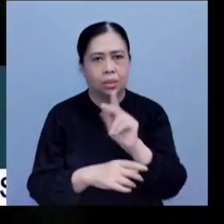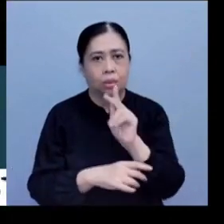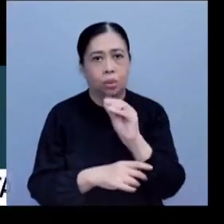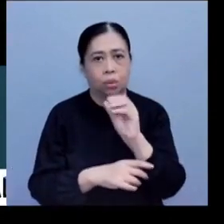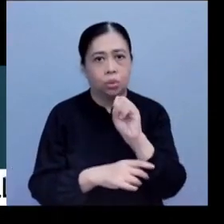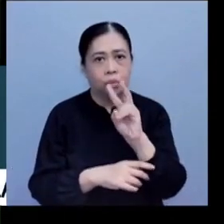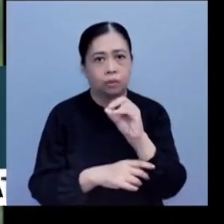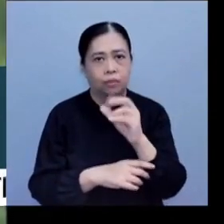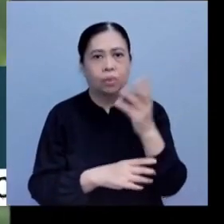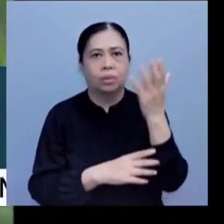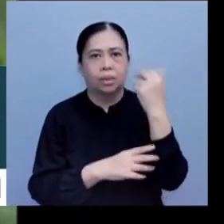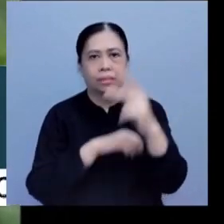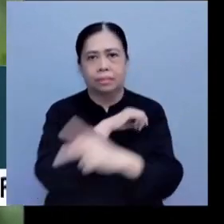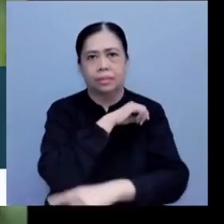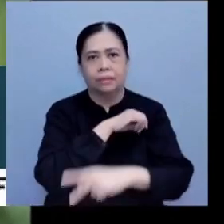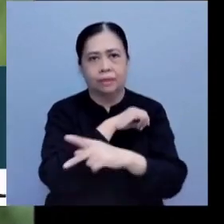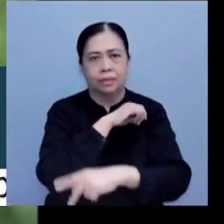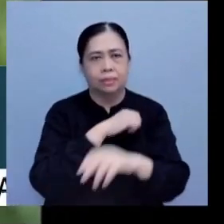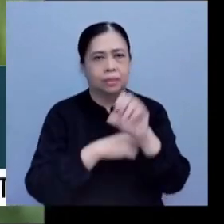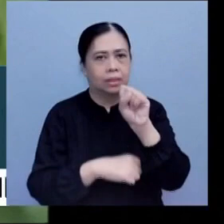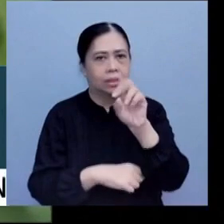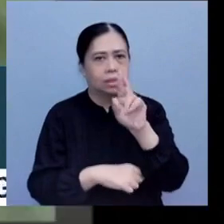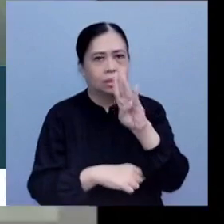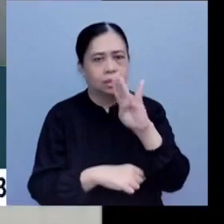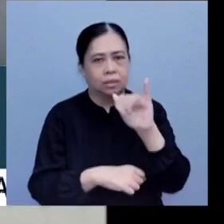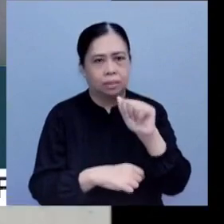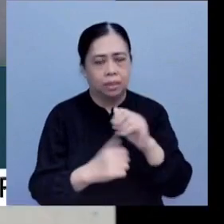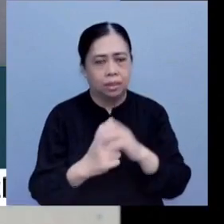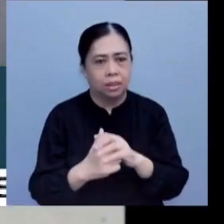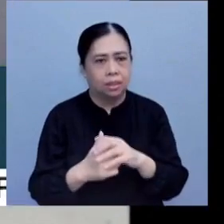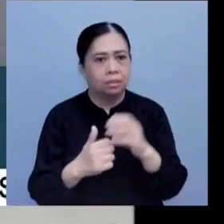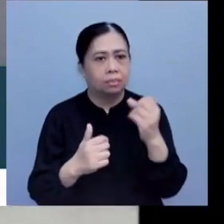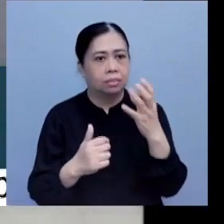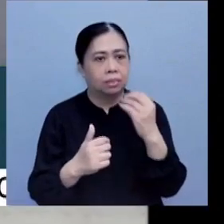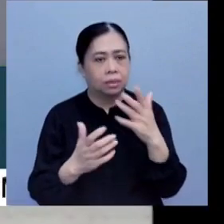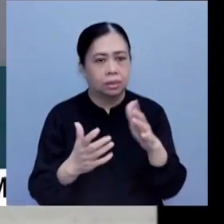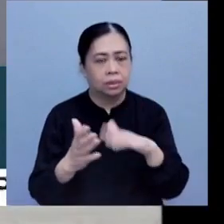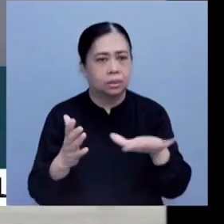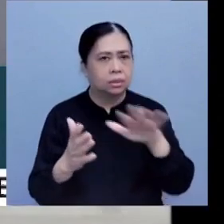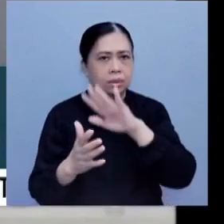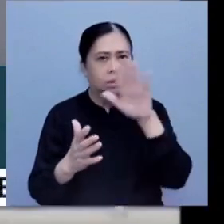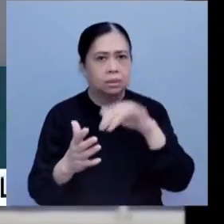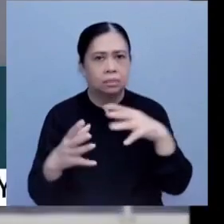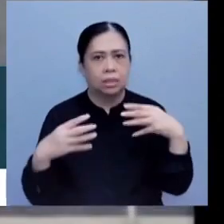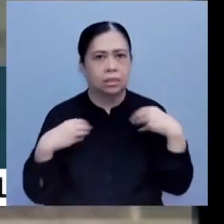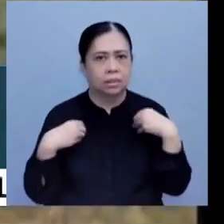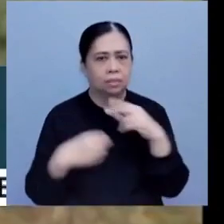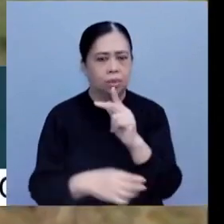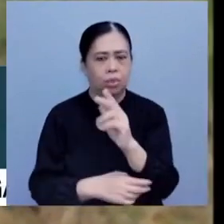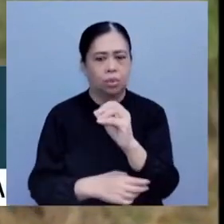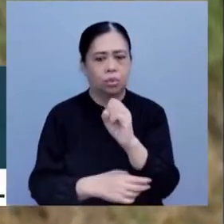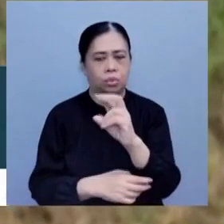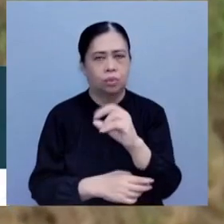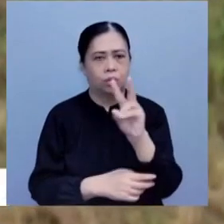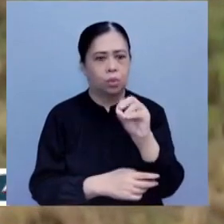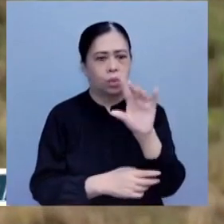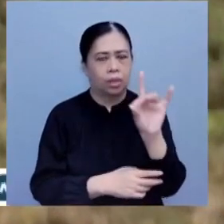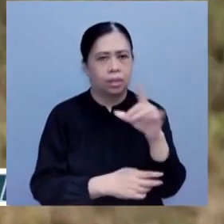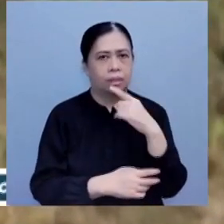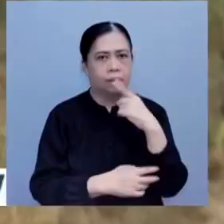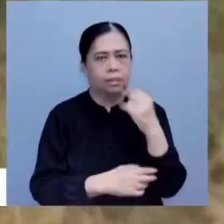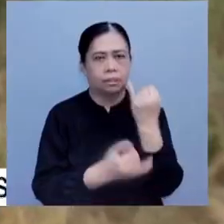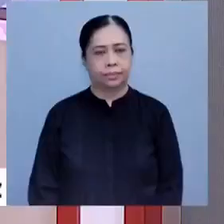a former province of Serbia. But some 50,000 Serbs in the north have never accepted Kosovo's 2008 Declaration of